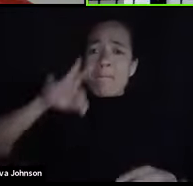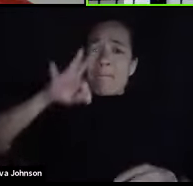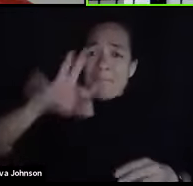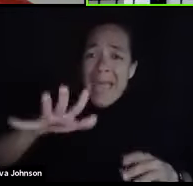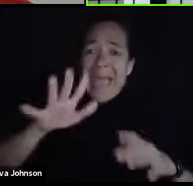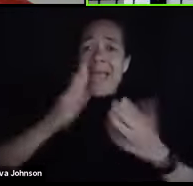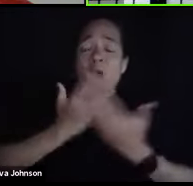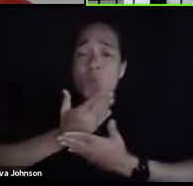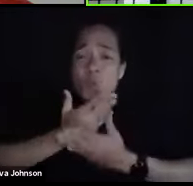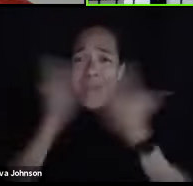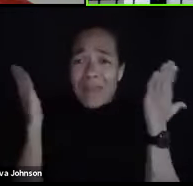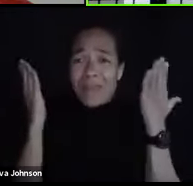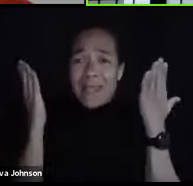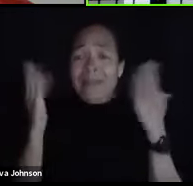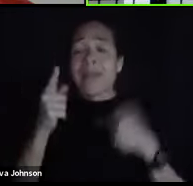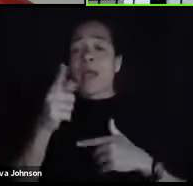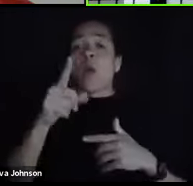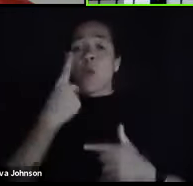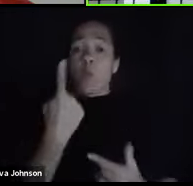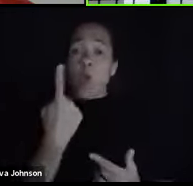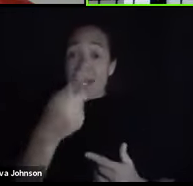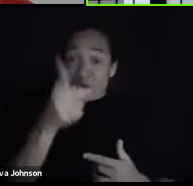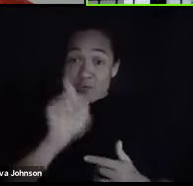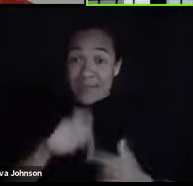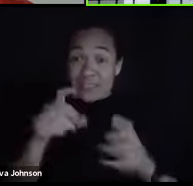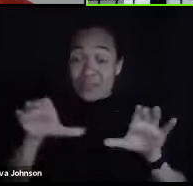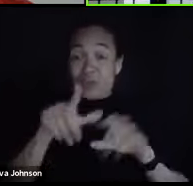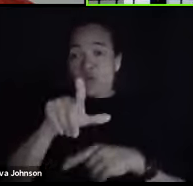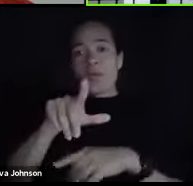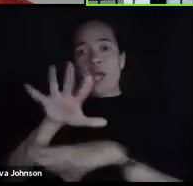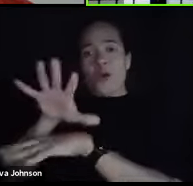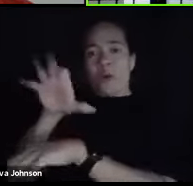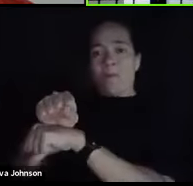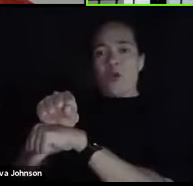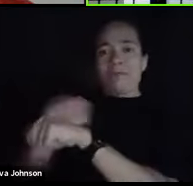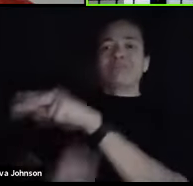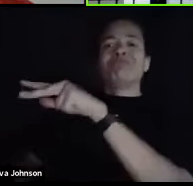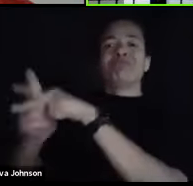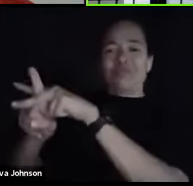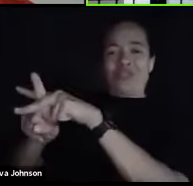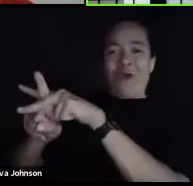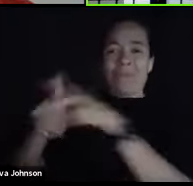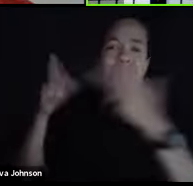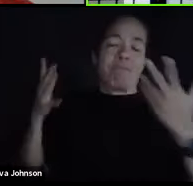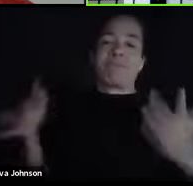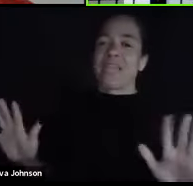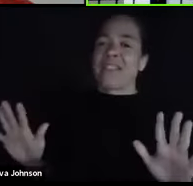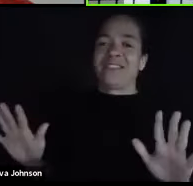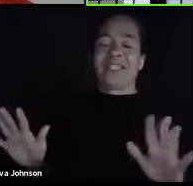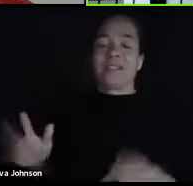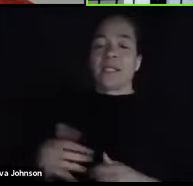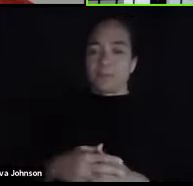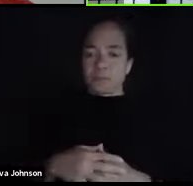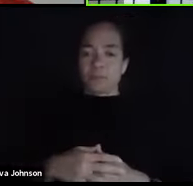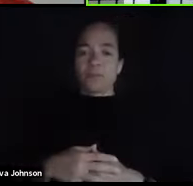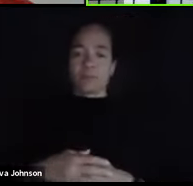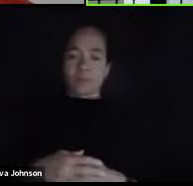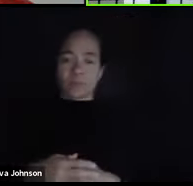The only thing you have to do is make an appointment and show up. And I really can't